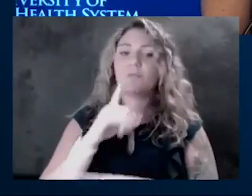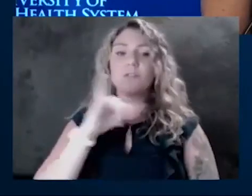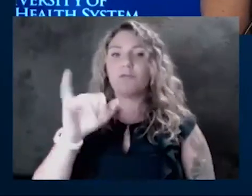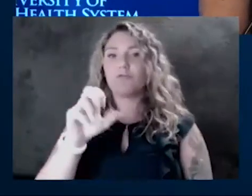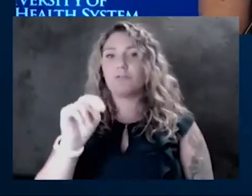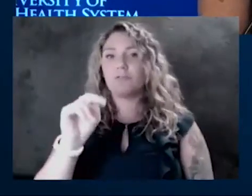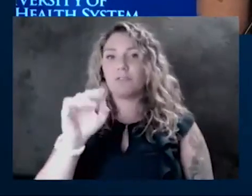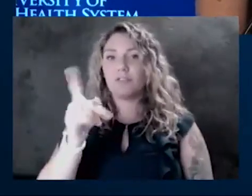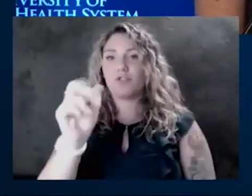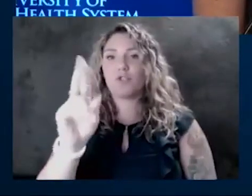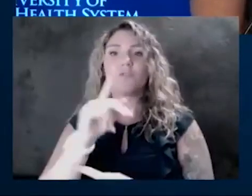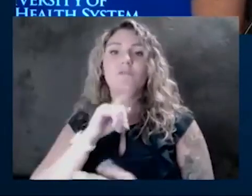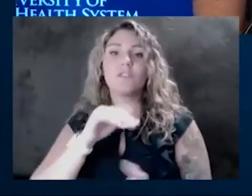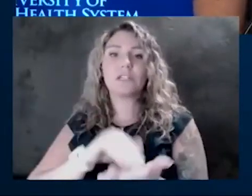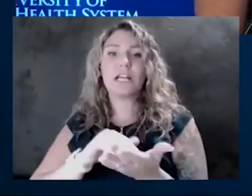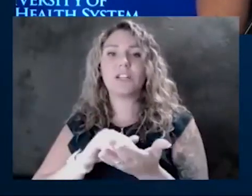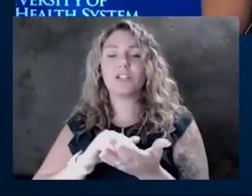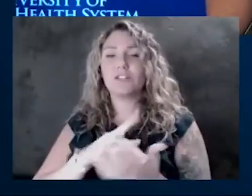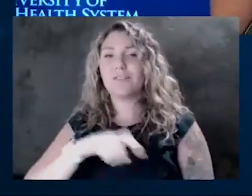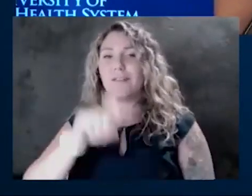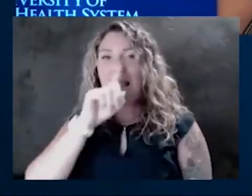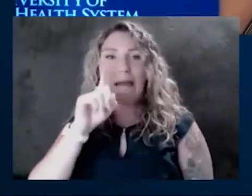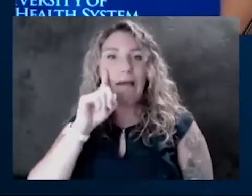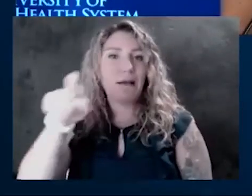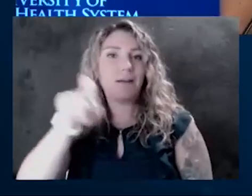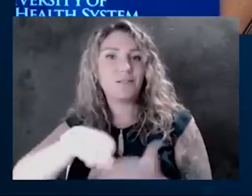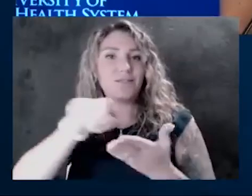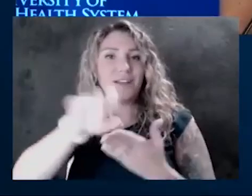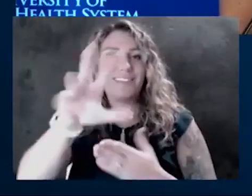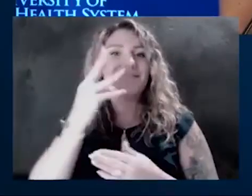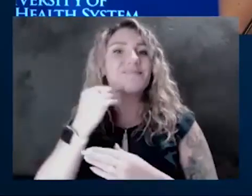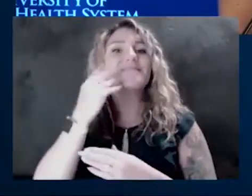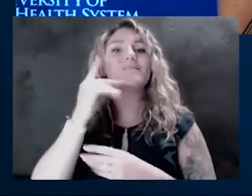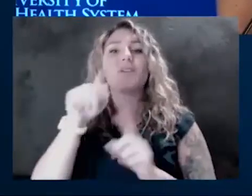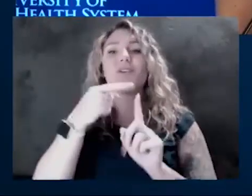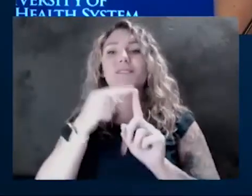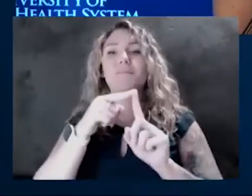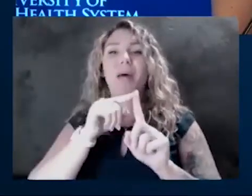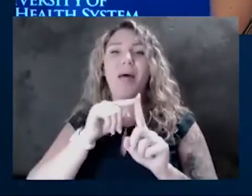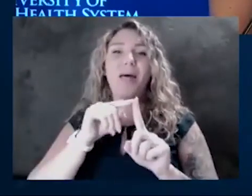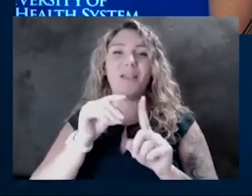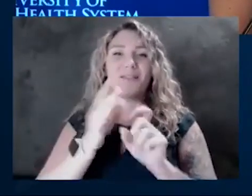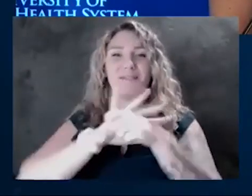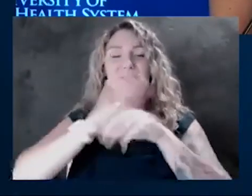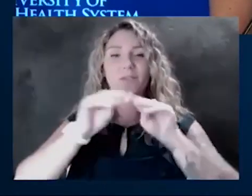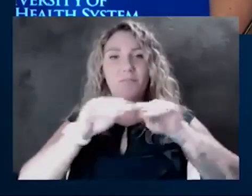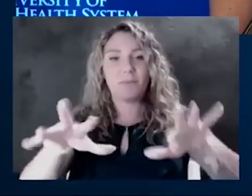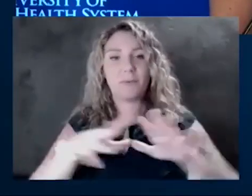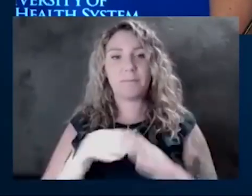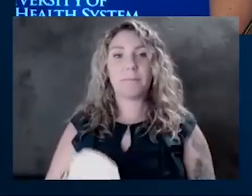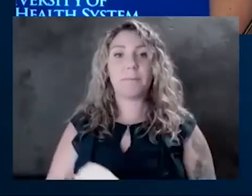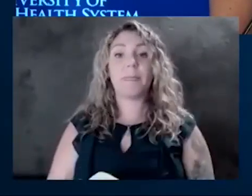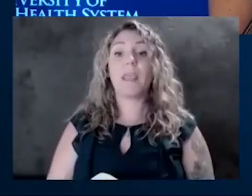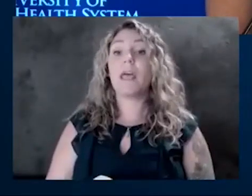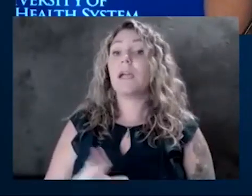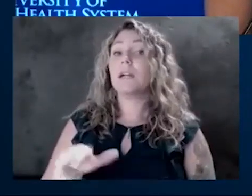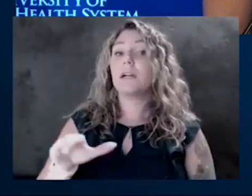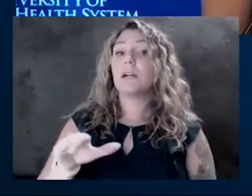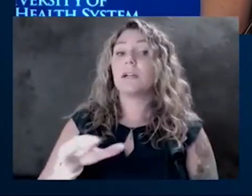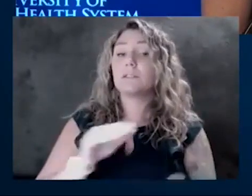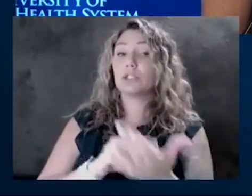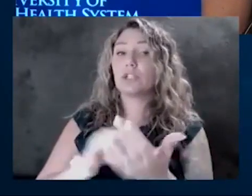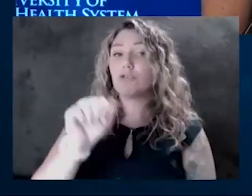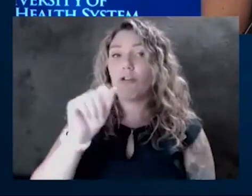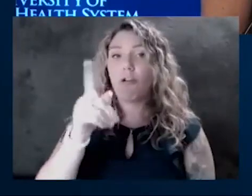his experience with the pandemic. We'll talk about that later. Okay. And then I need Dr. Archer to look into his crystal ball and tell us,